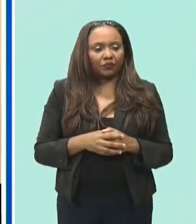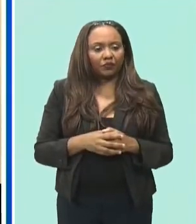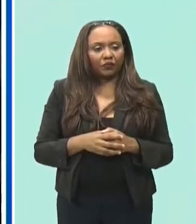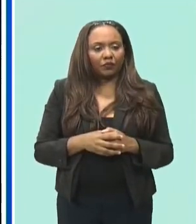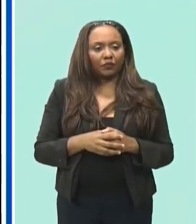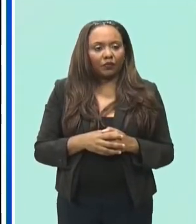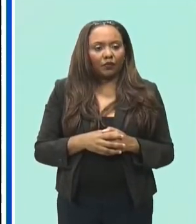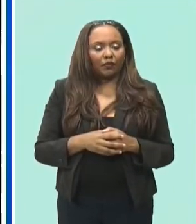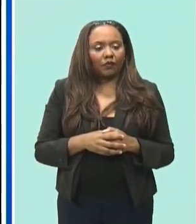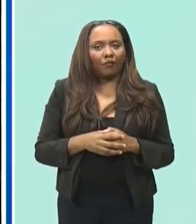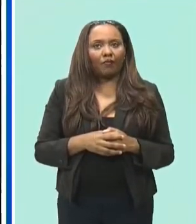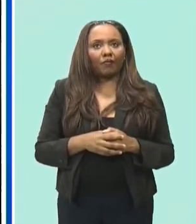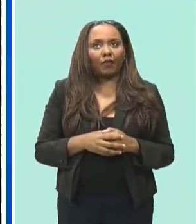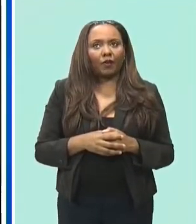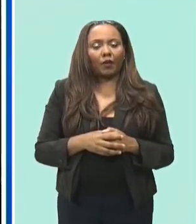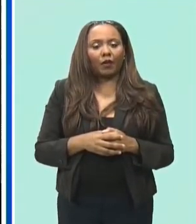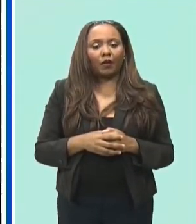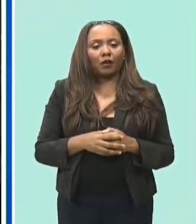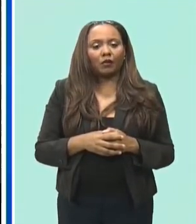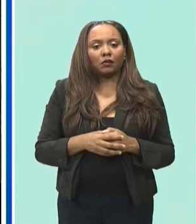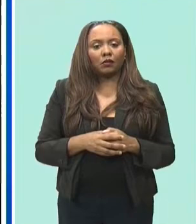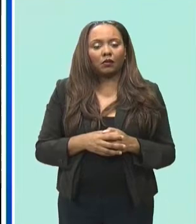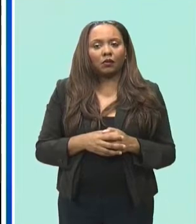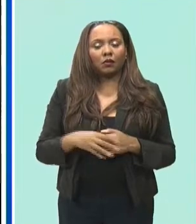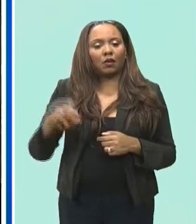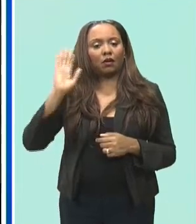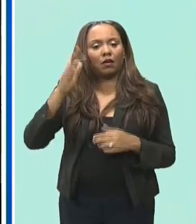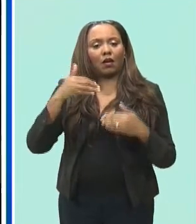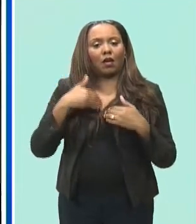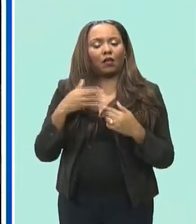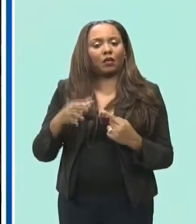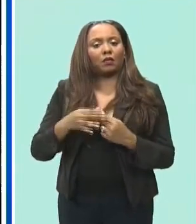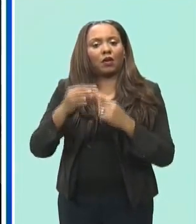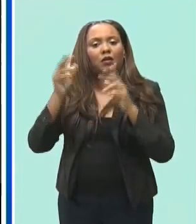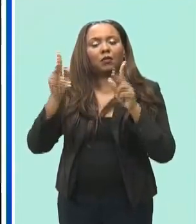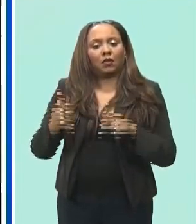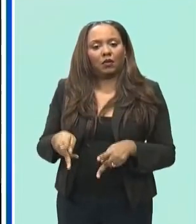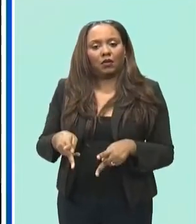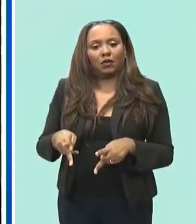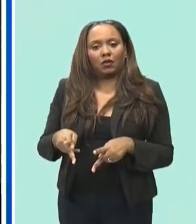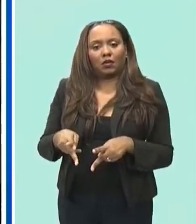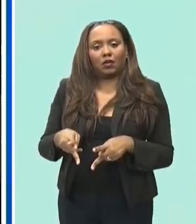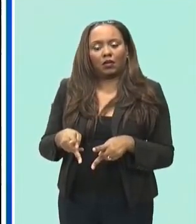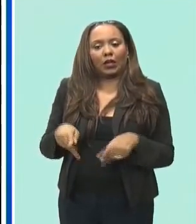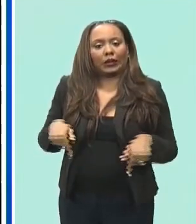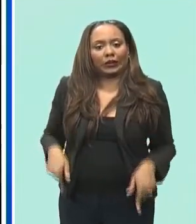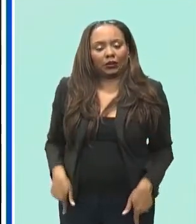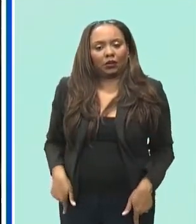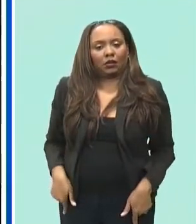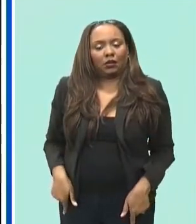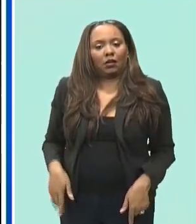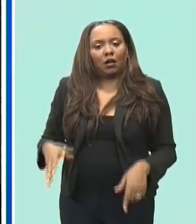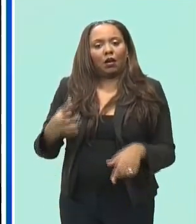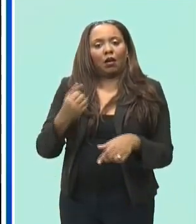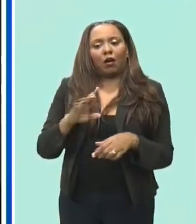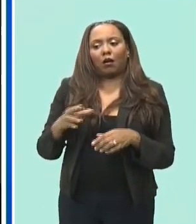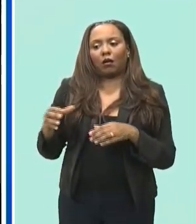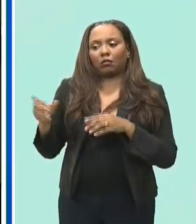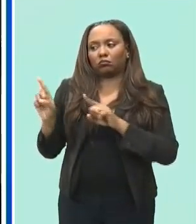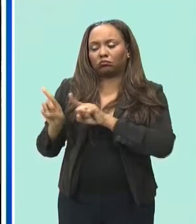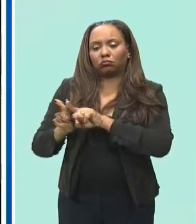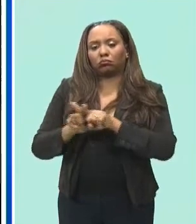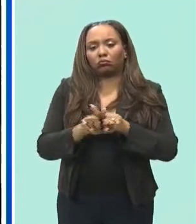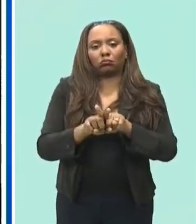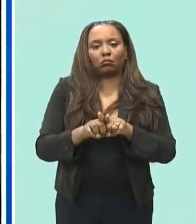the team or in a position where he or she